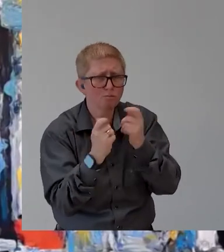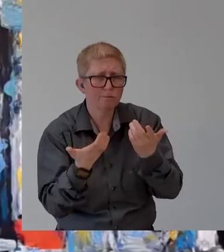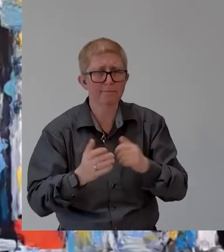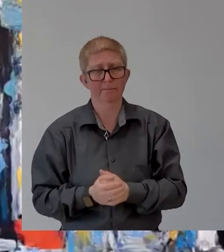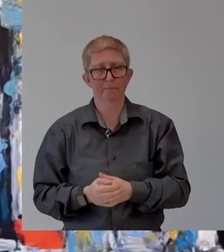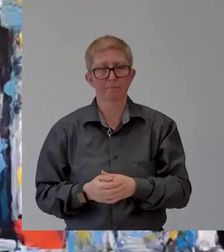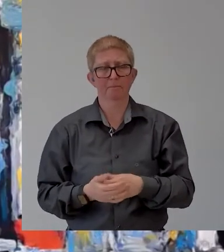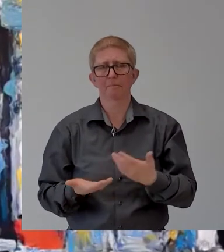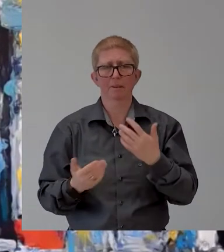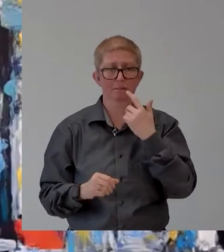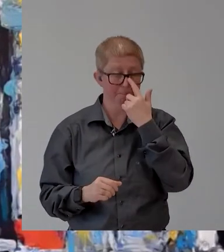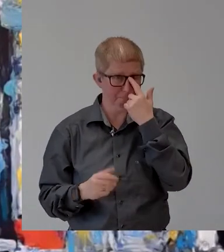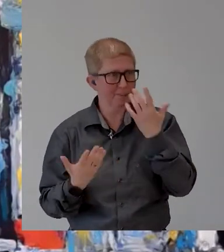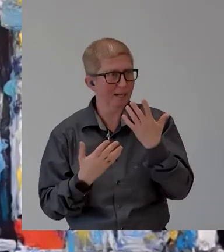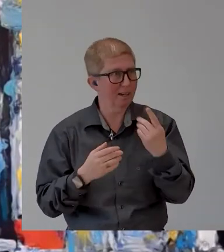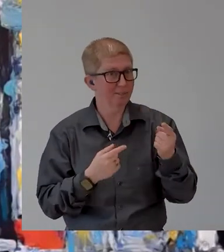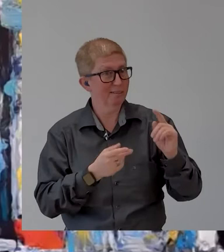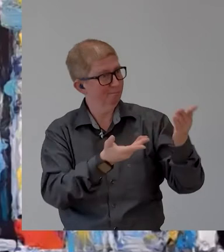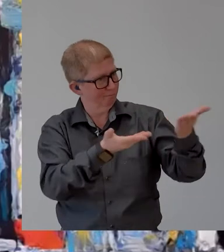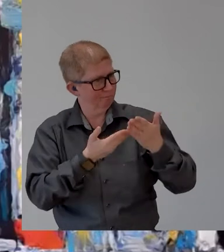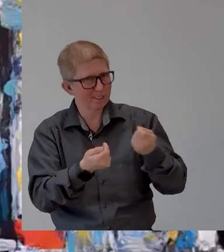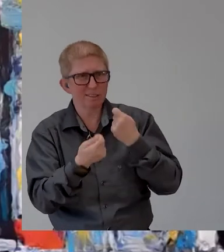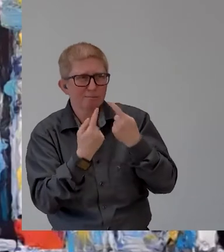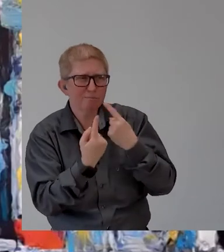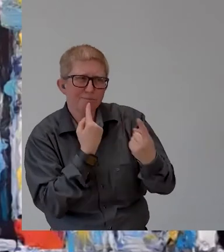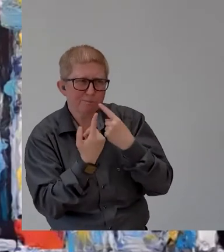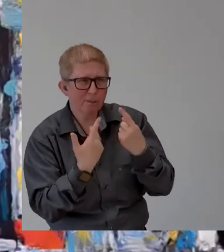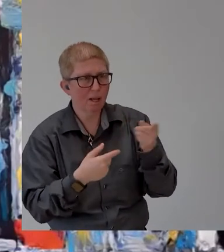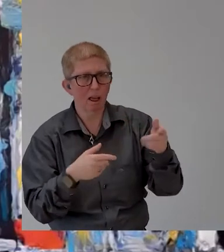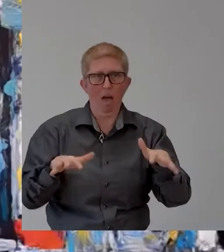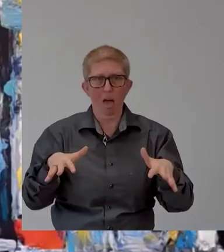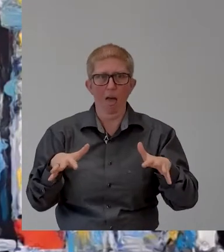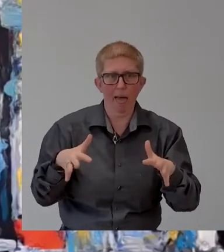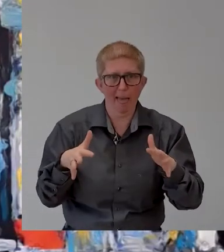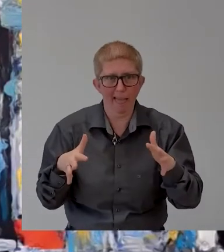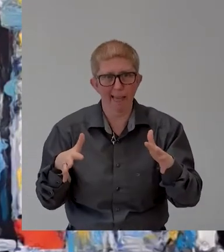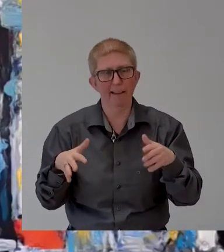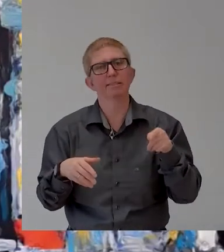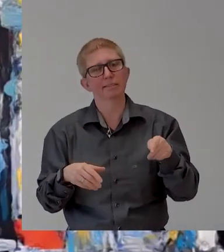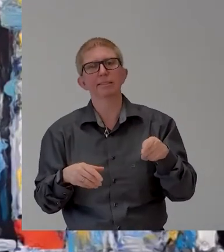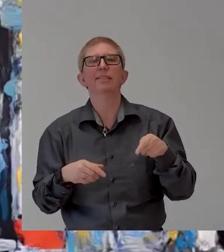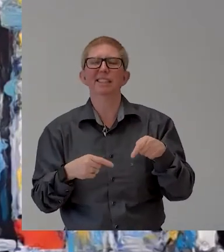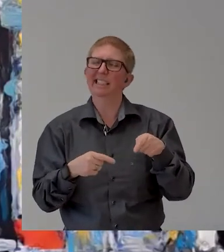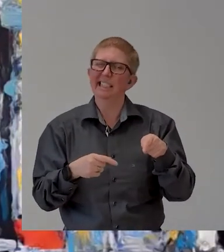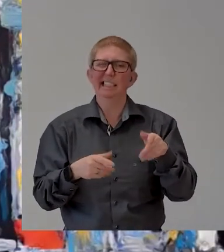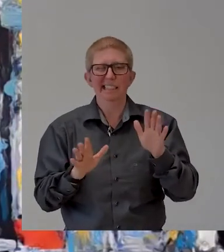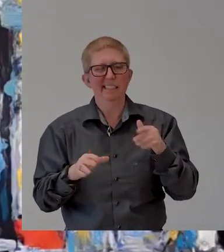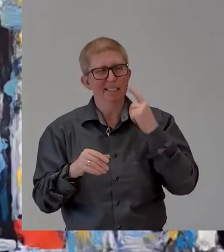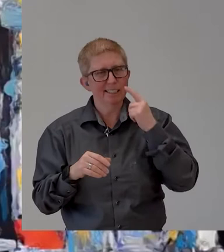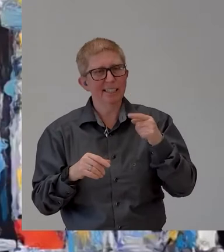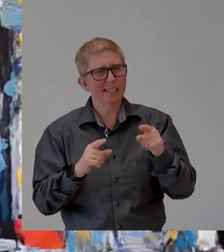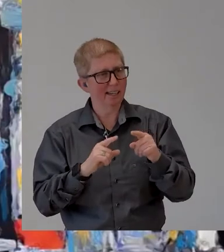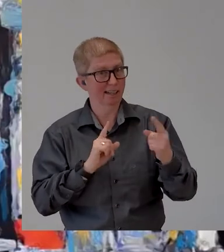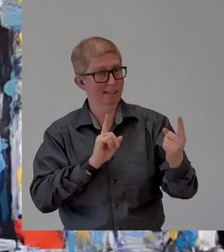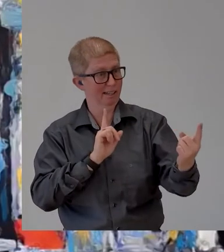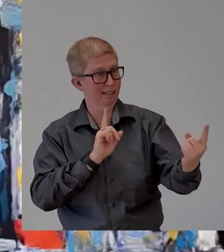and you're already excited and uh with all that you have to face the reaction of the people who